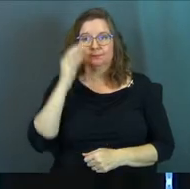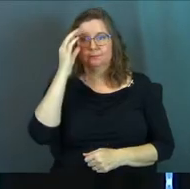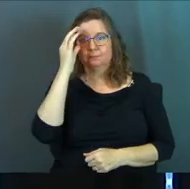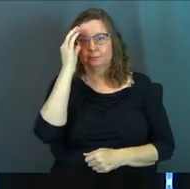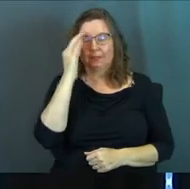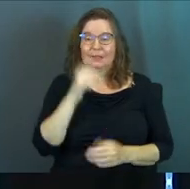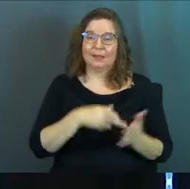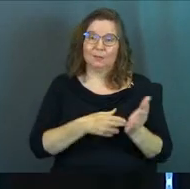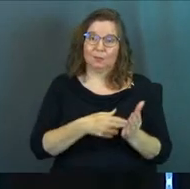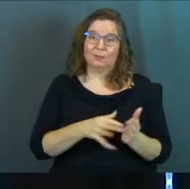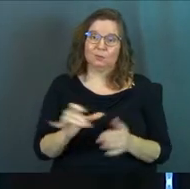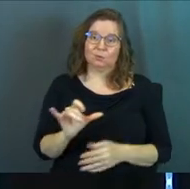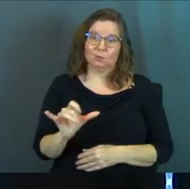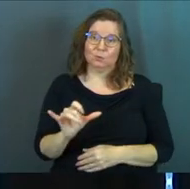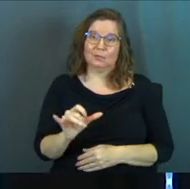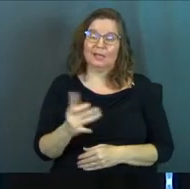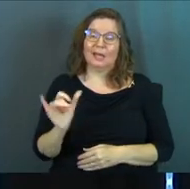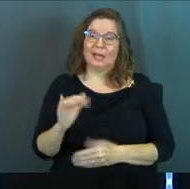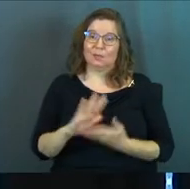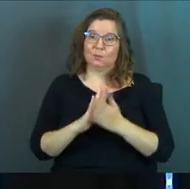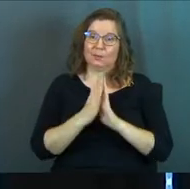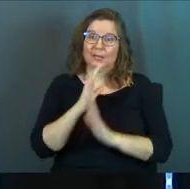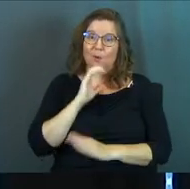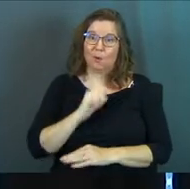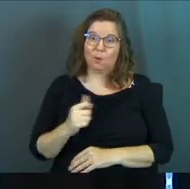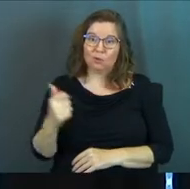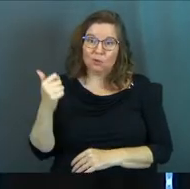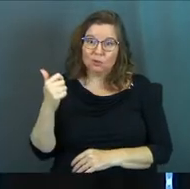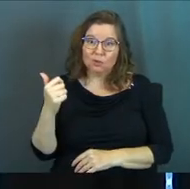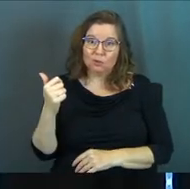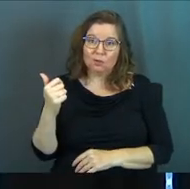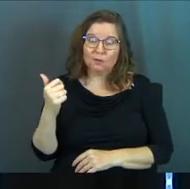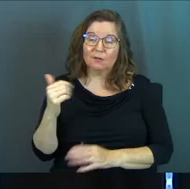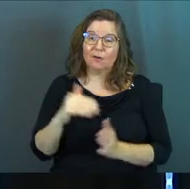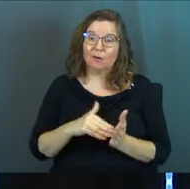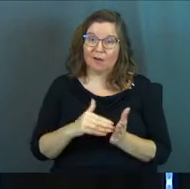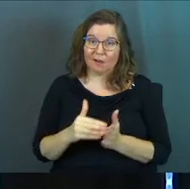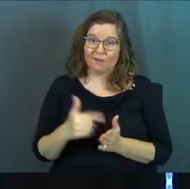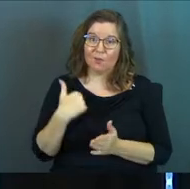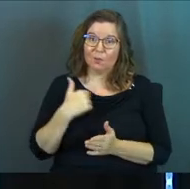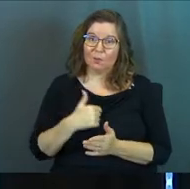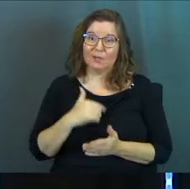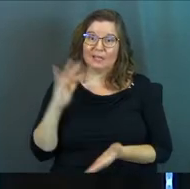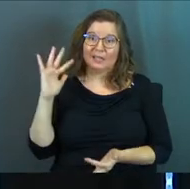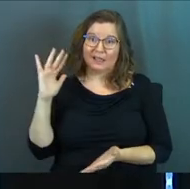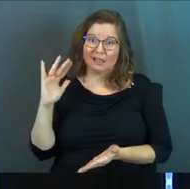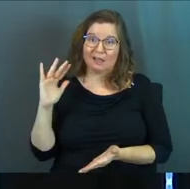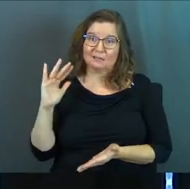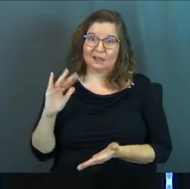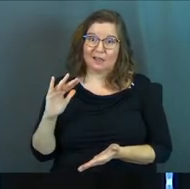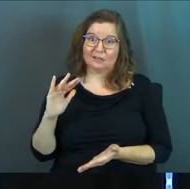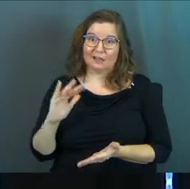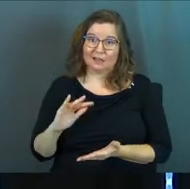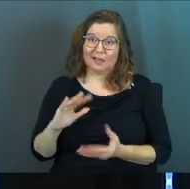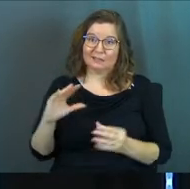Because let's be real too, it's as we get older, often don't we get less teachable?